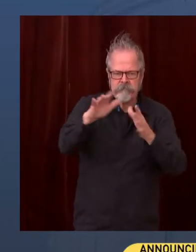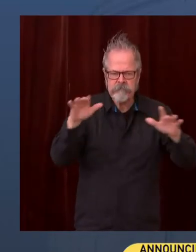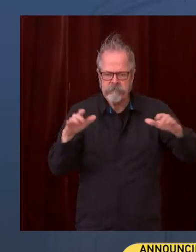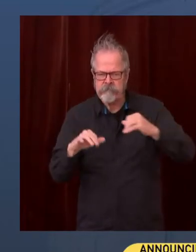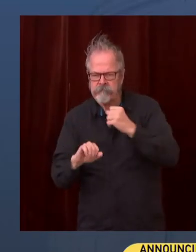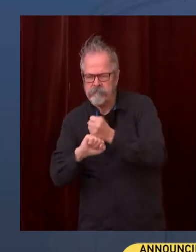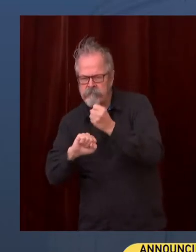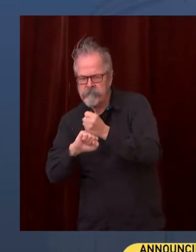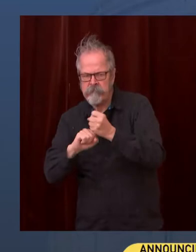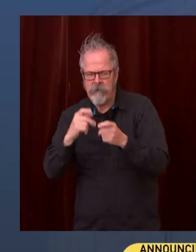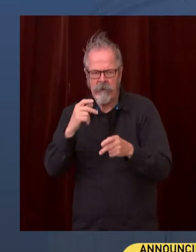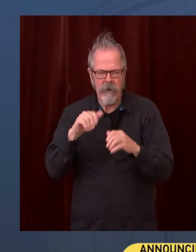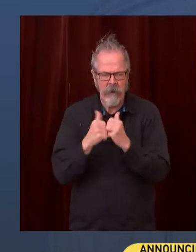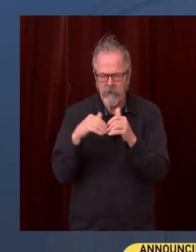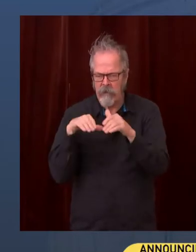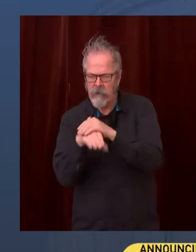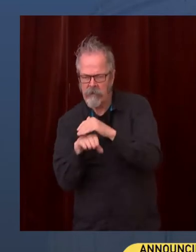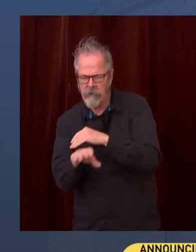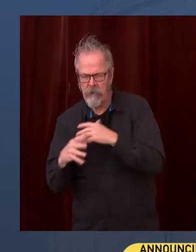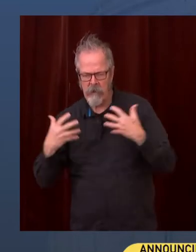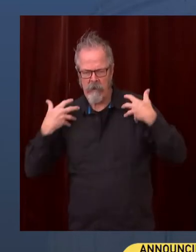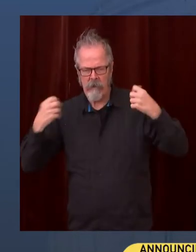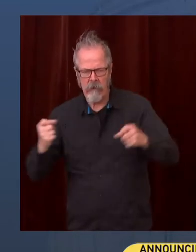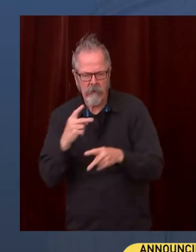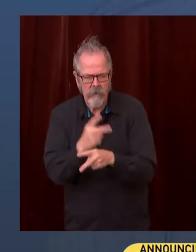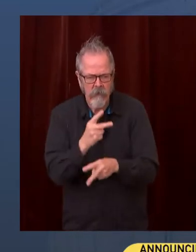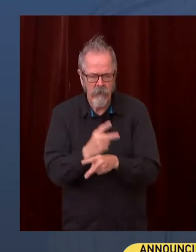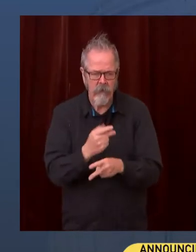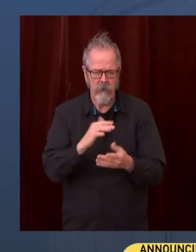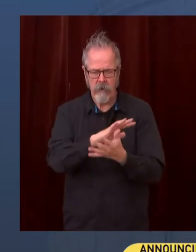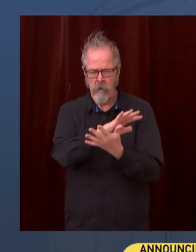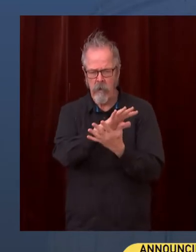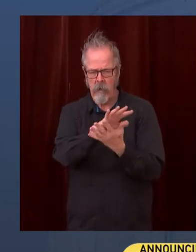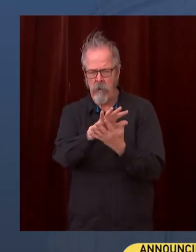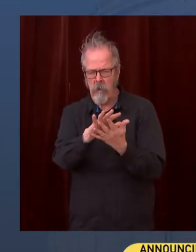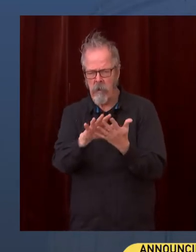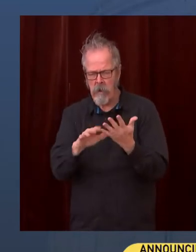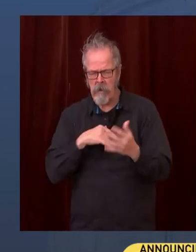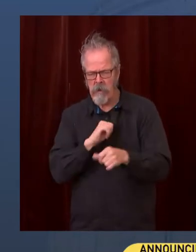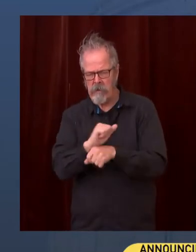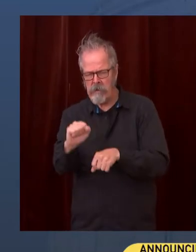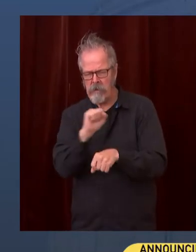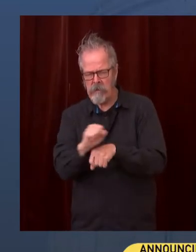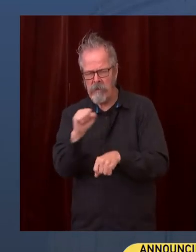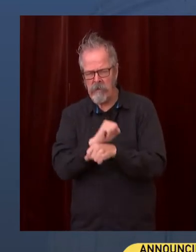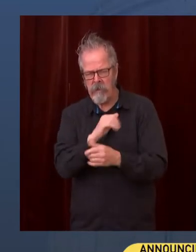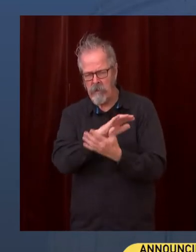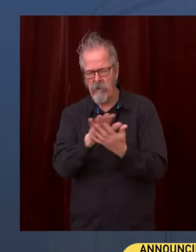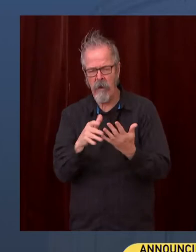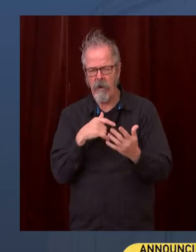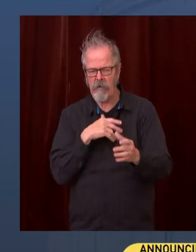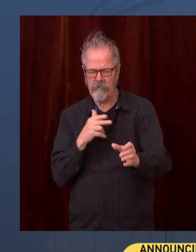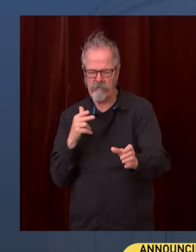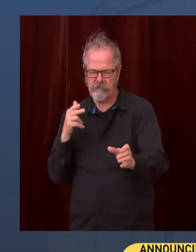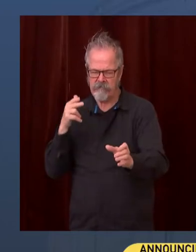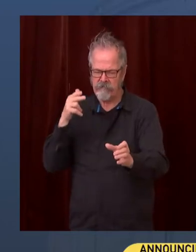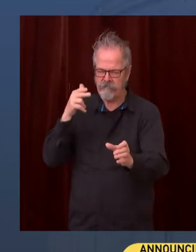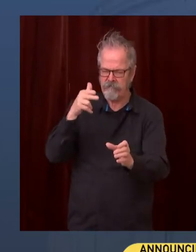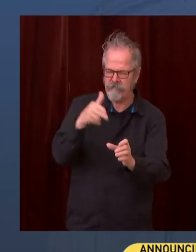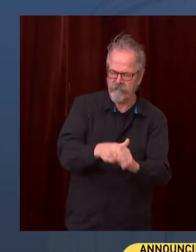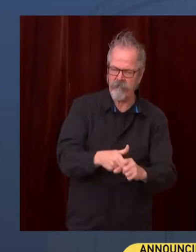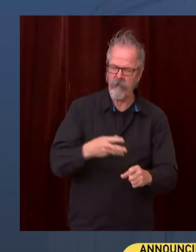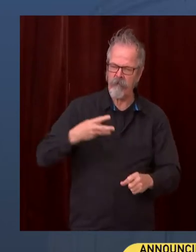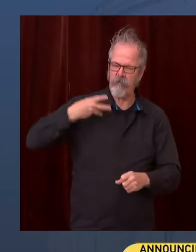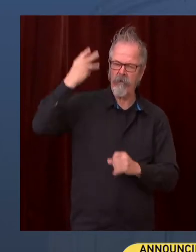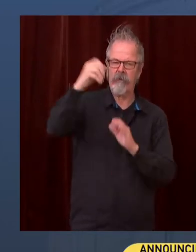of all Washingtonians. It's a great honor. It's a great opportunity,